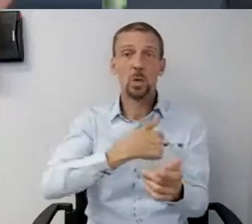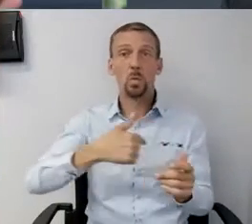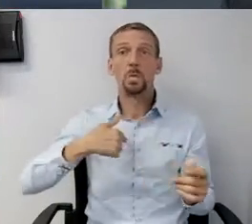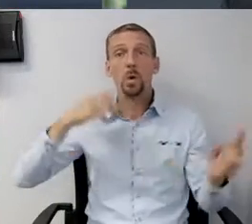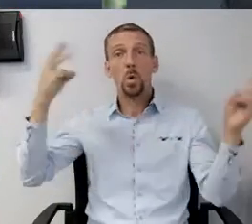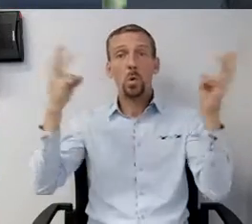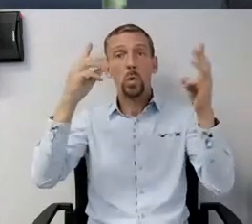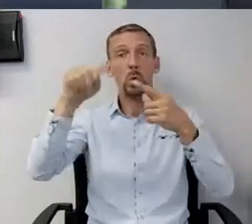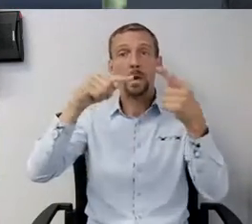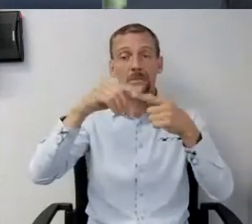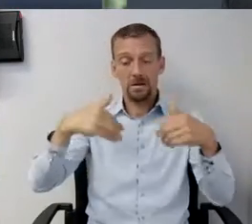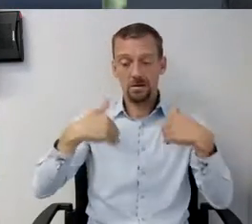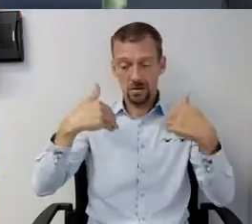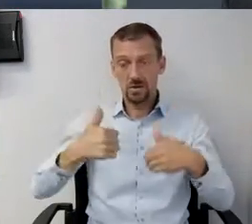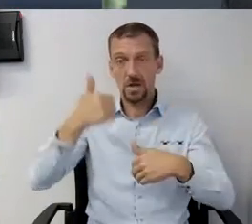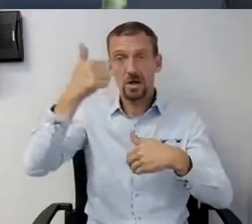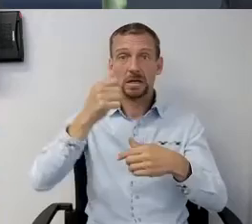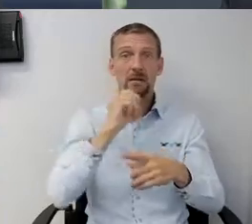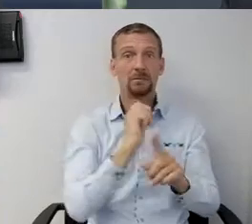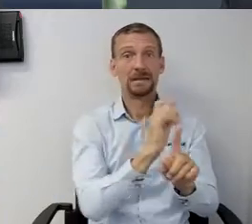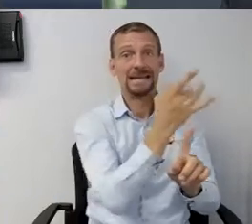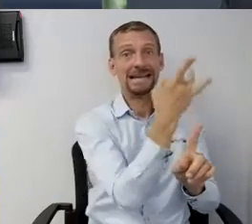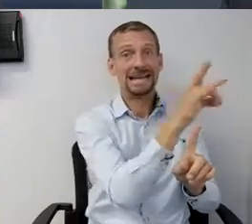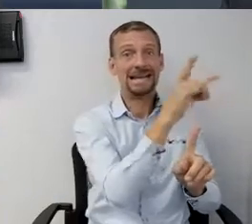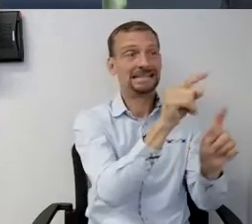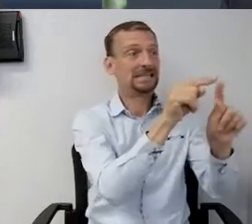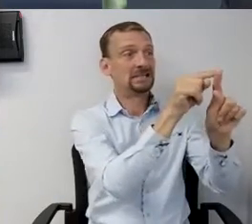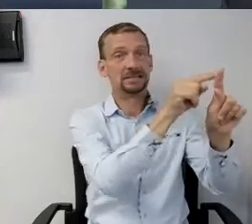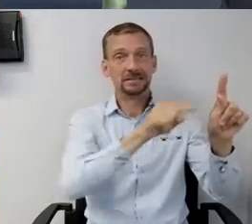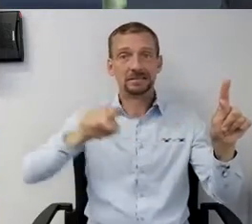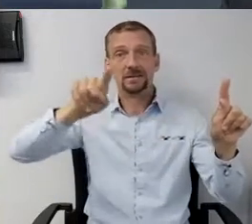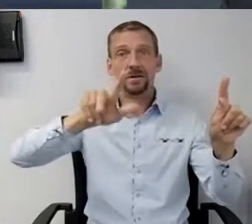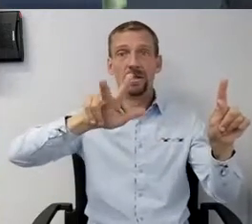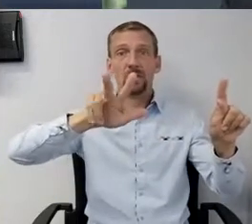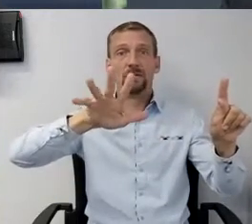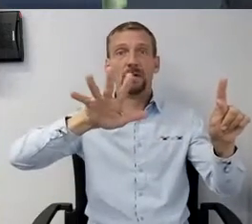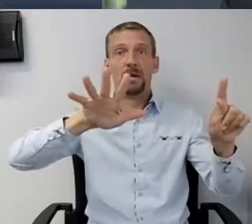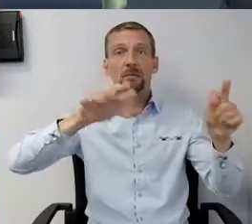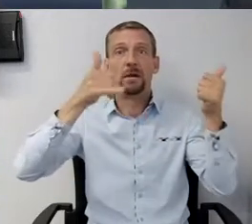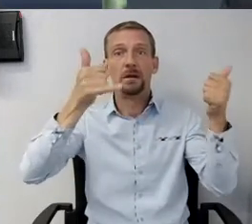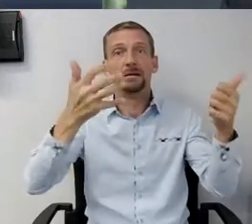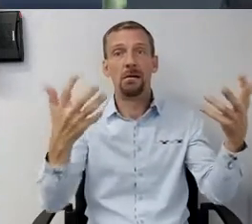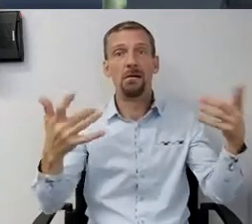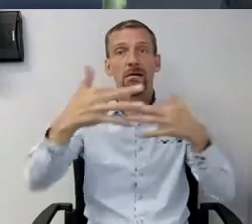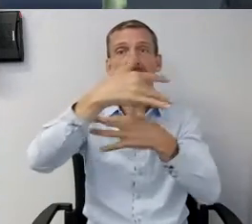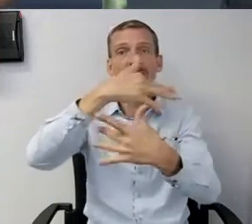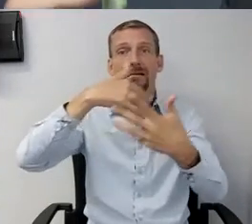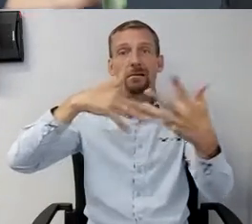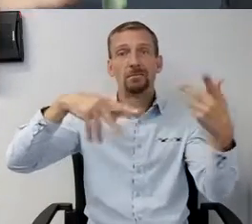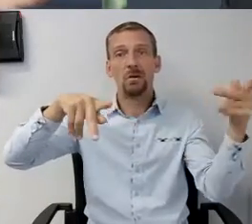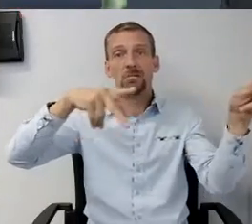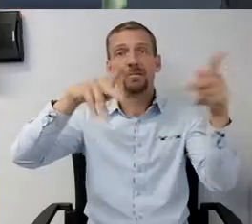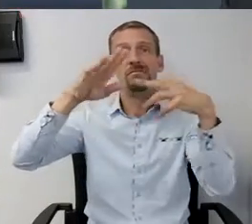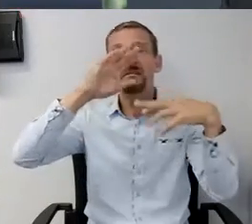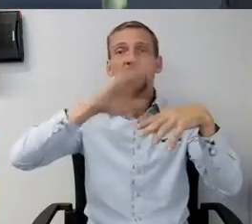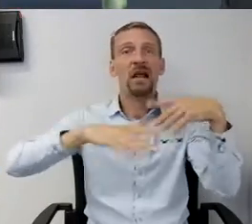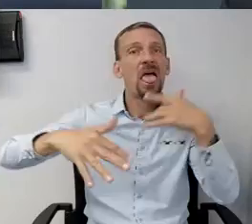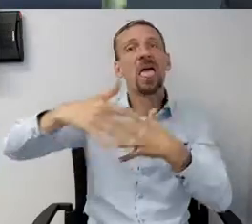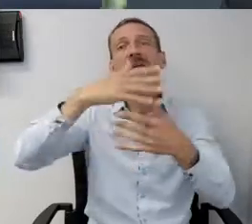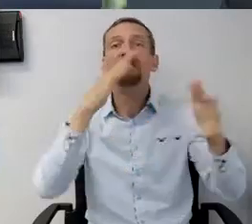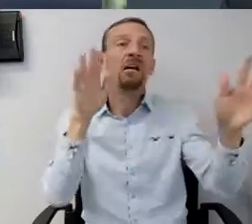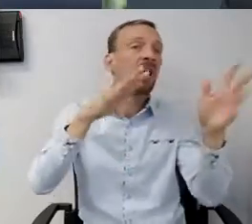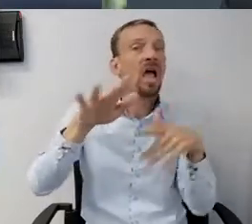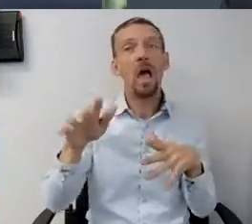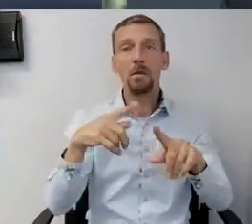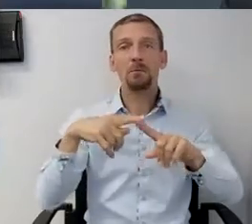folks from 18 to 35. And they're, you know, getting together and socializing. And so I heard on the news this morning